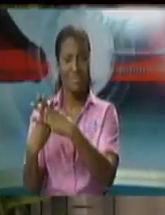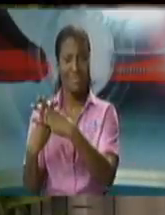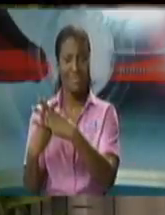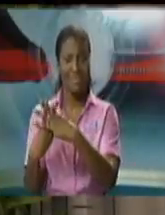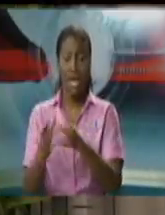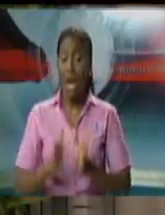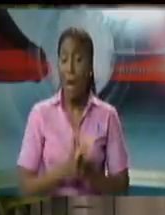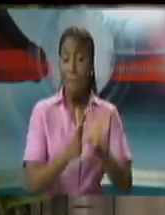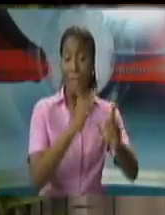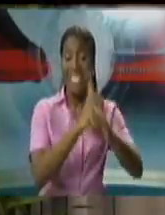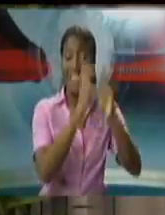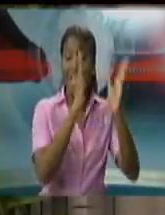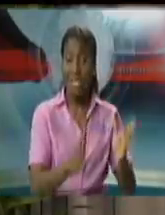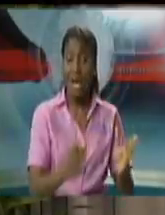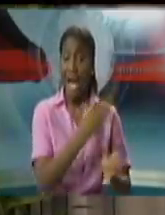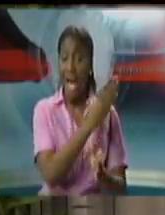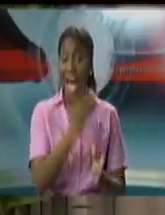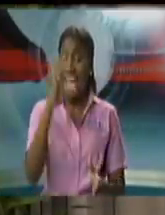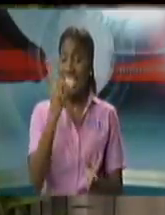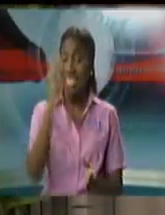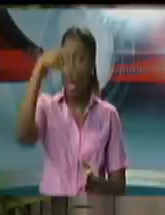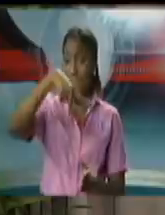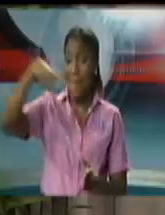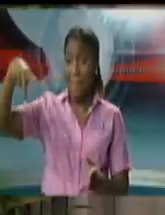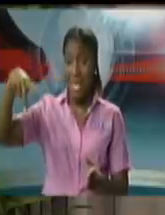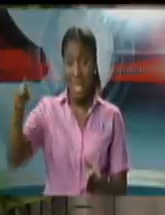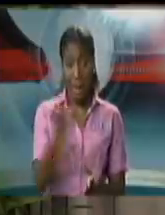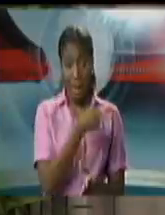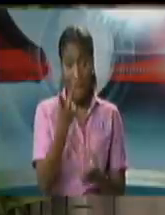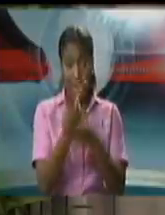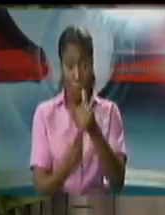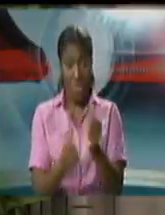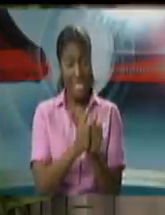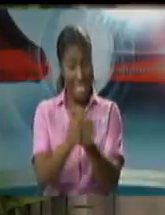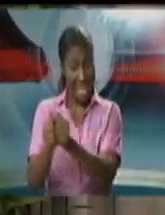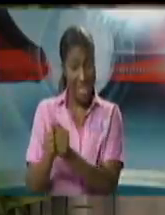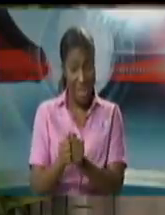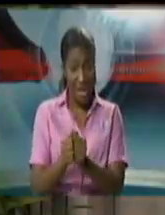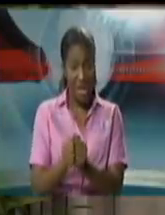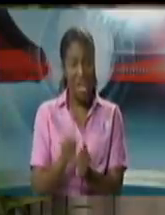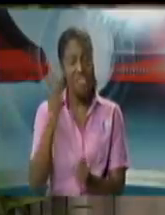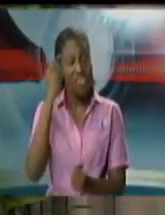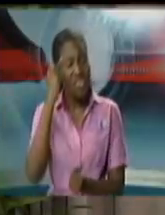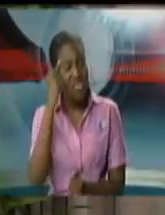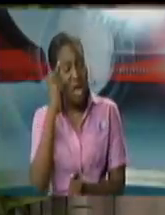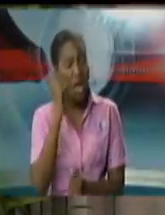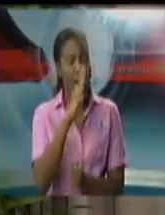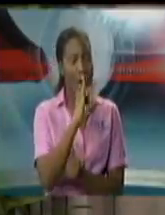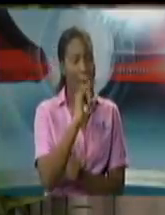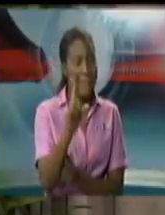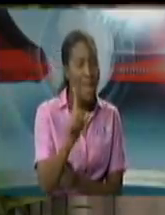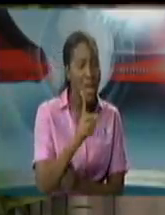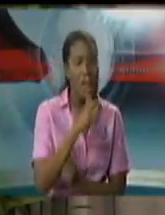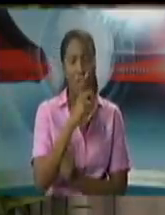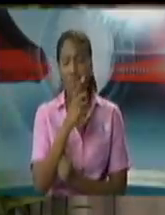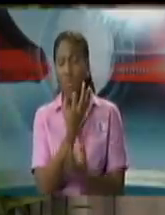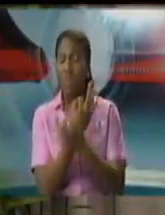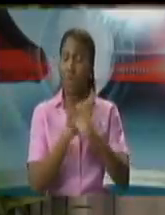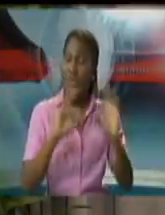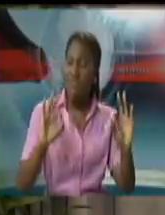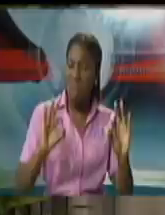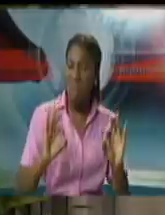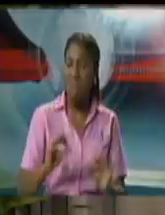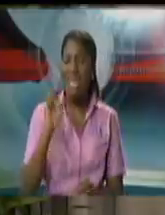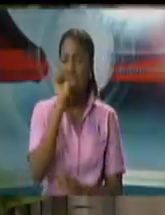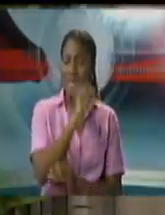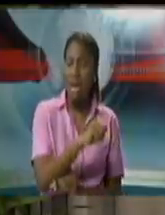Office of the DPP are now carrying out the rest of the exercise of bail considerations before Madam Justice Lisa Ramsomere